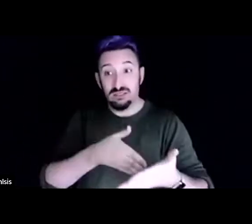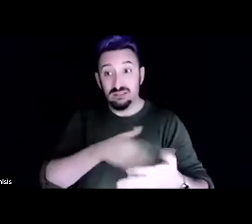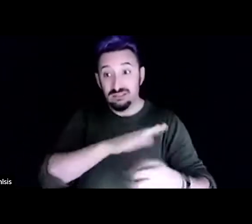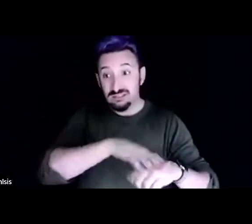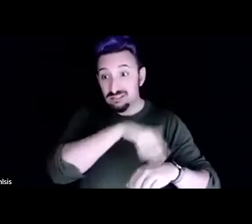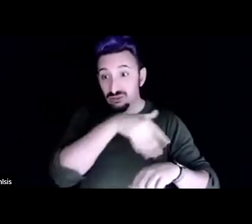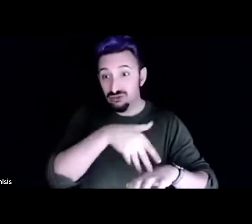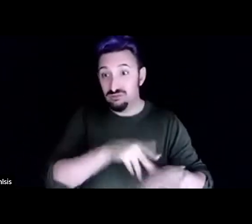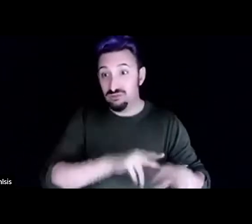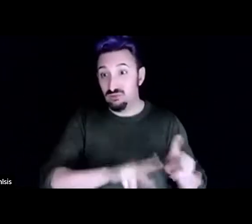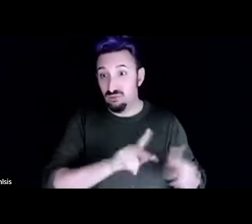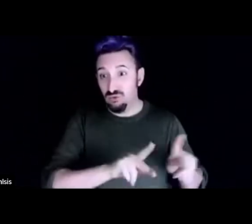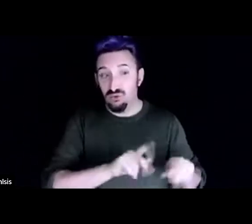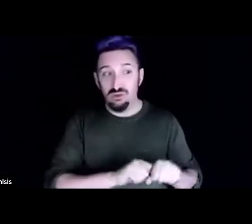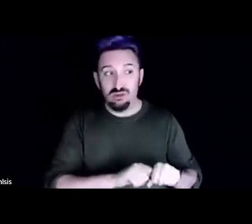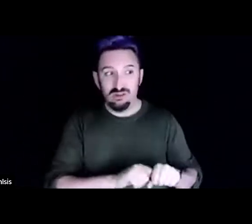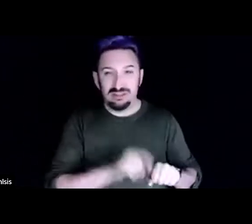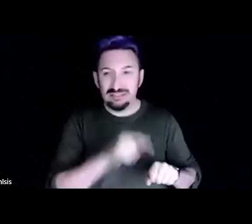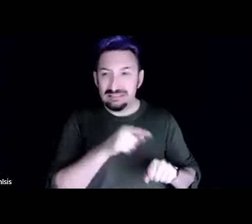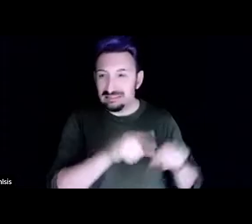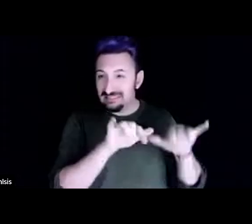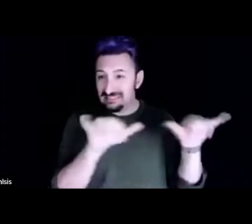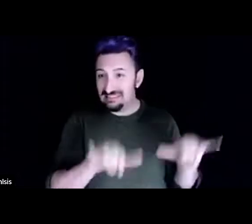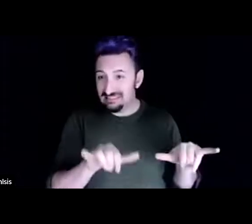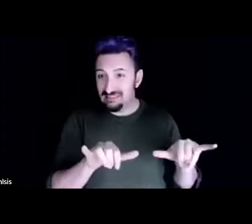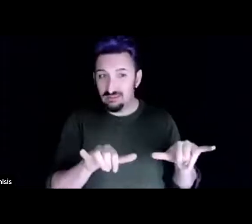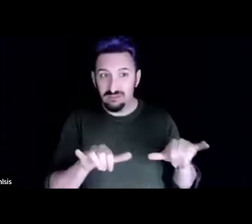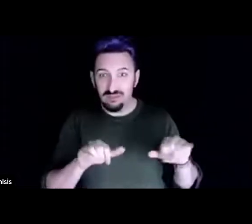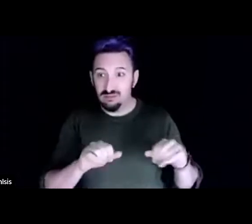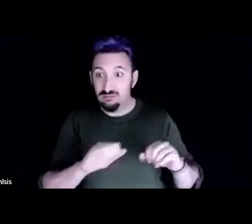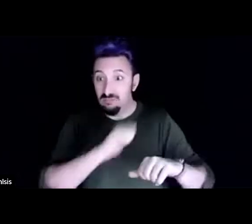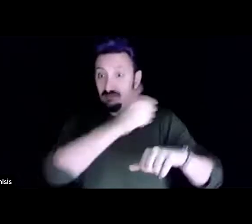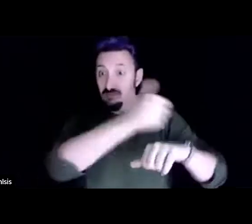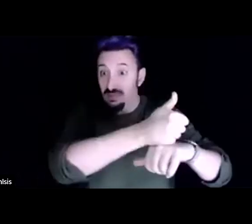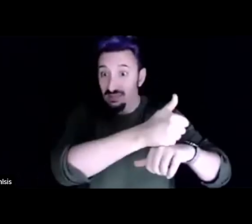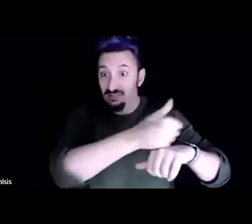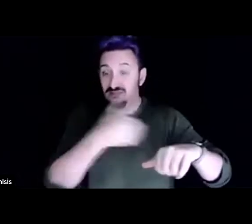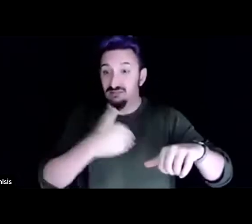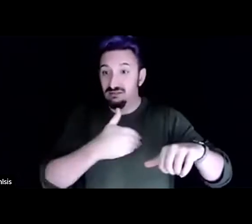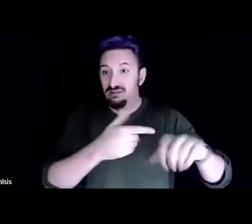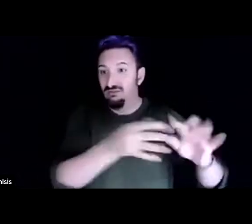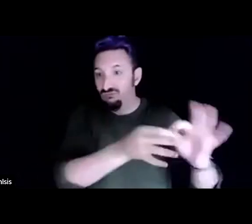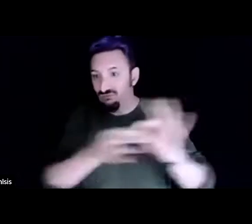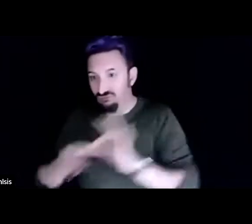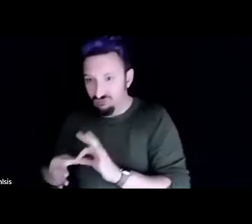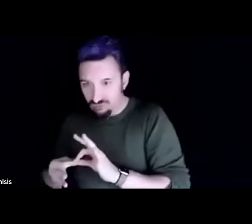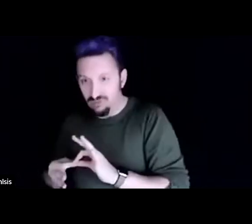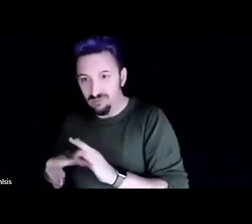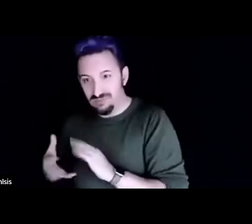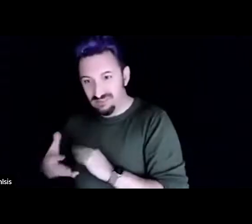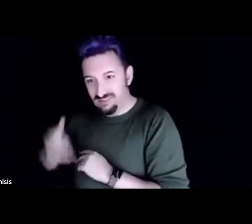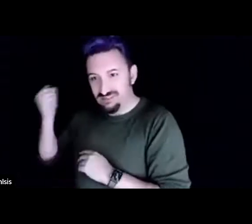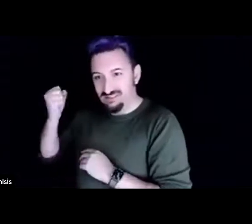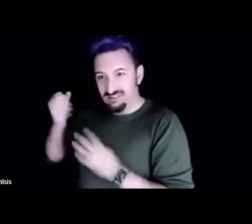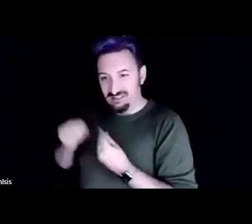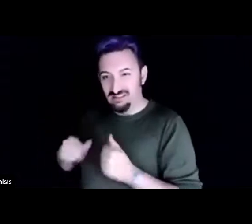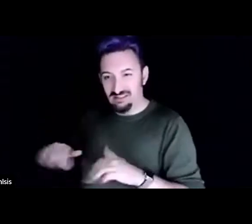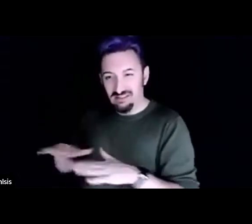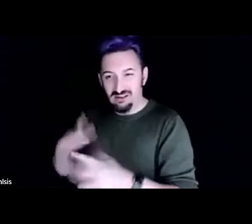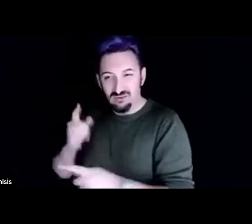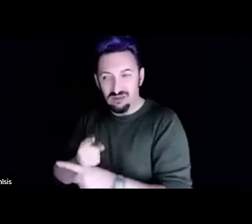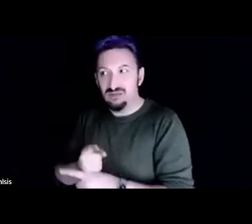um and so uh but then purchasing land like what that looks like and then um